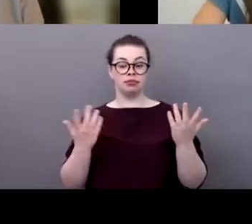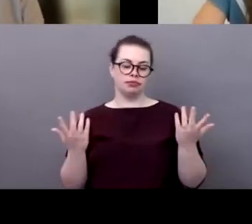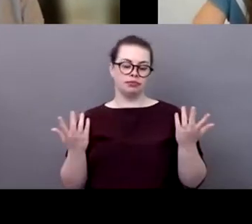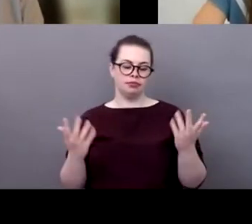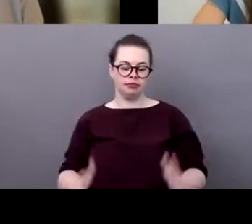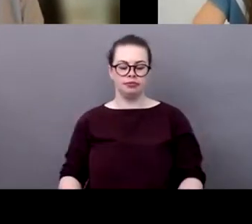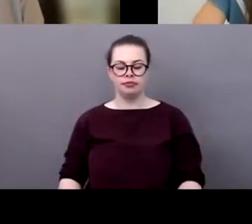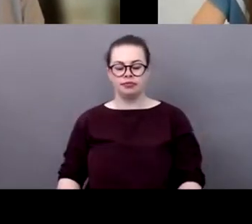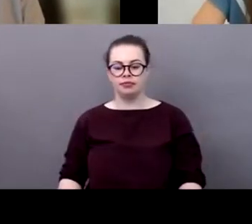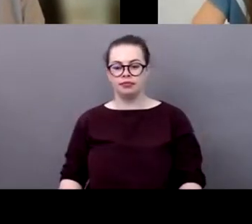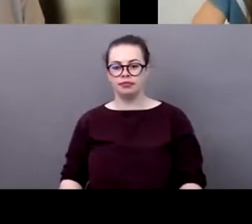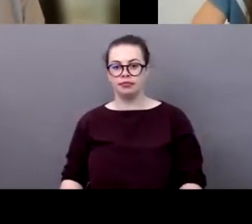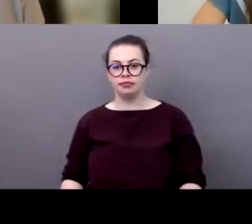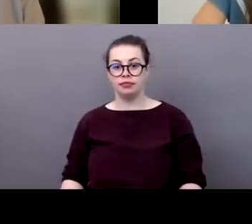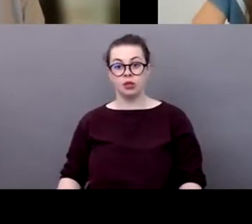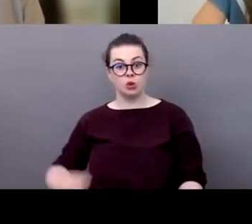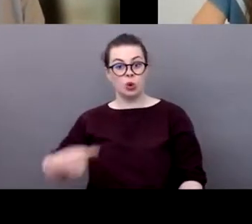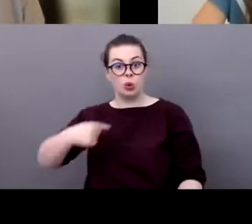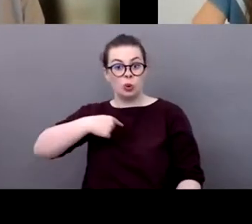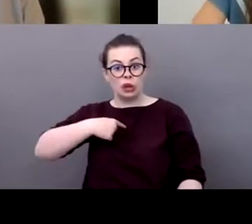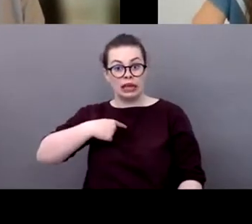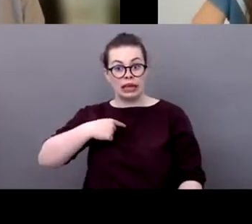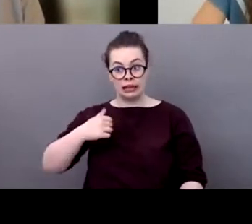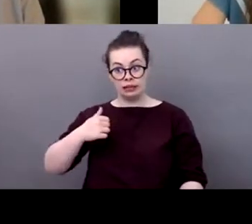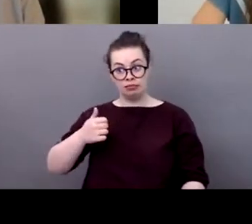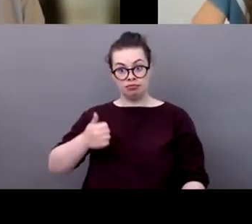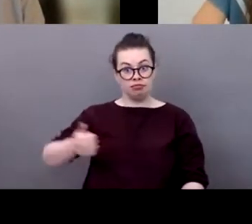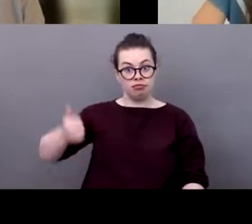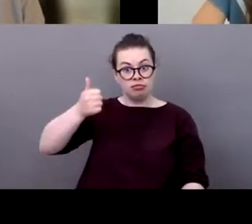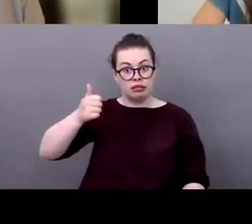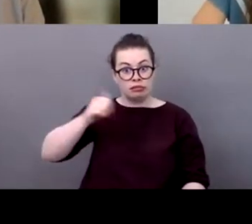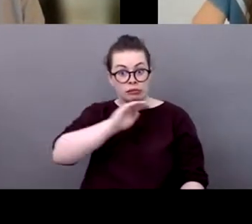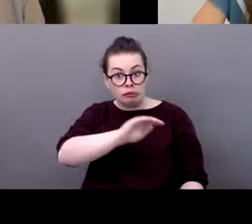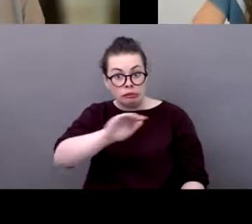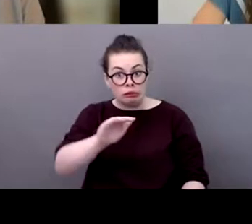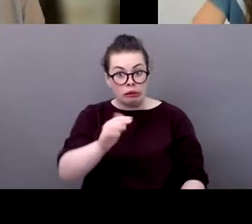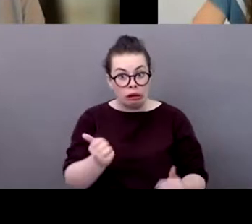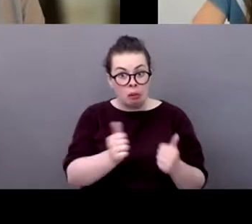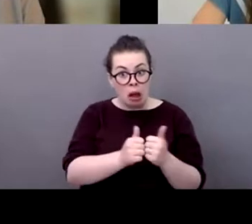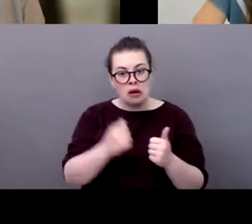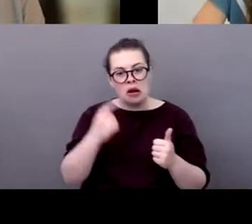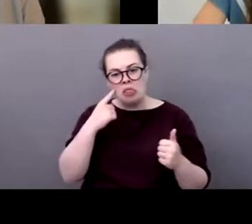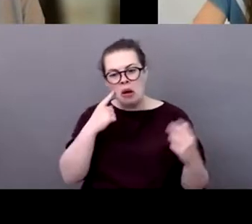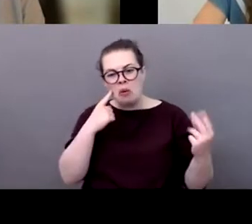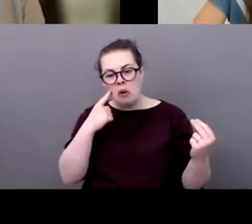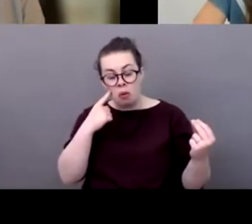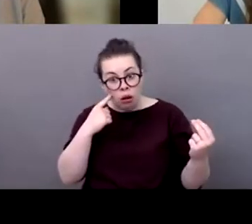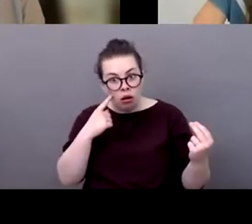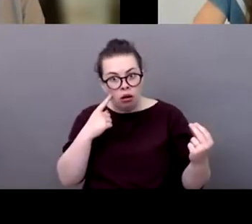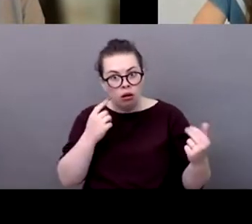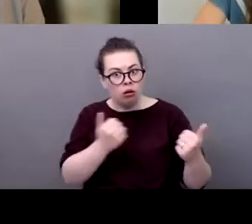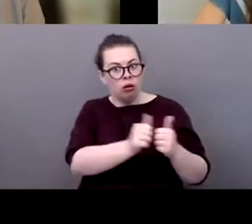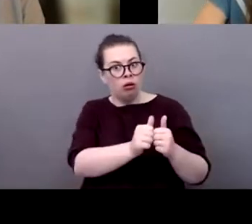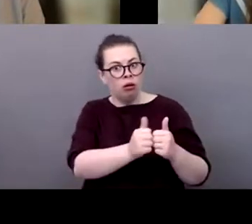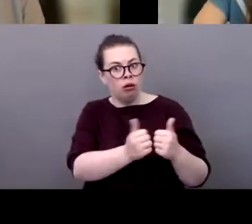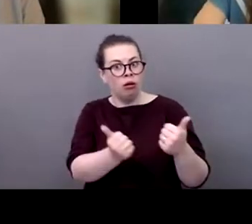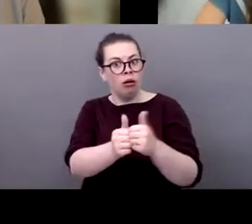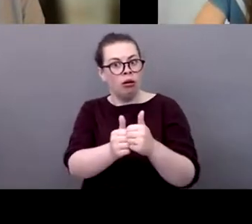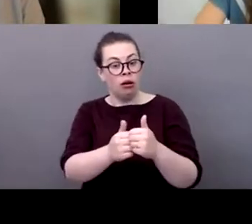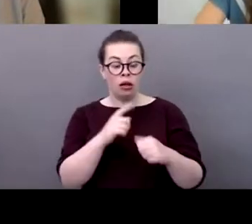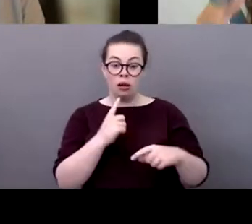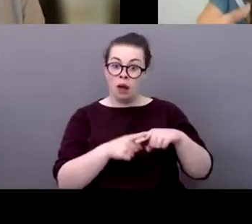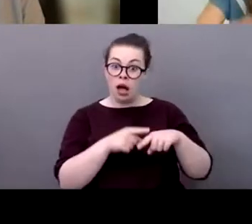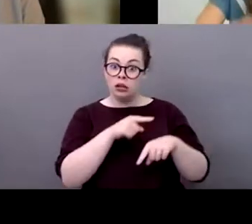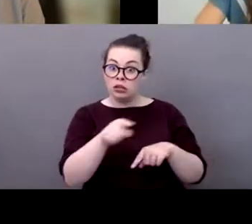able to initiate partnerships and cooperations with many organizations beyond uh the sports sector so i think this is